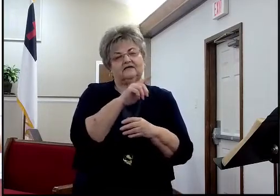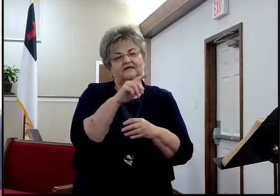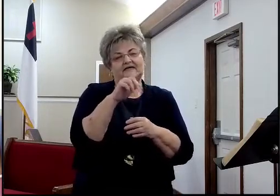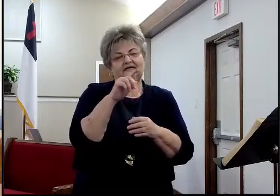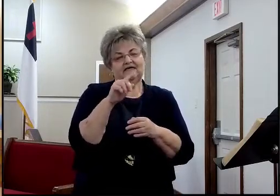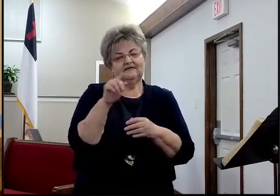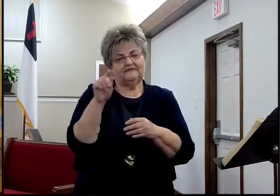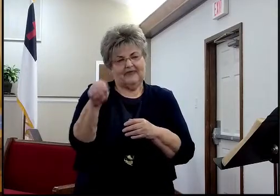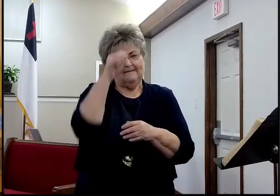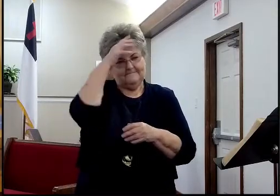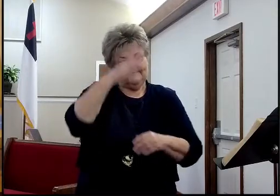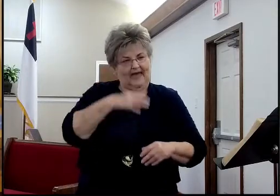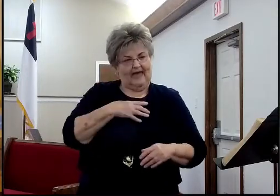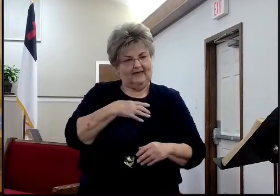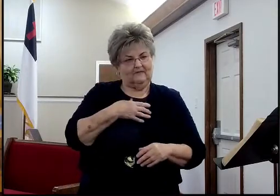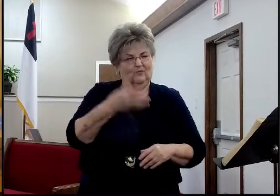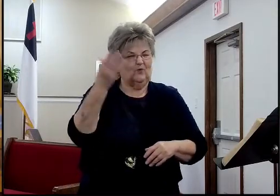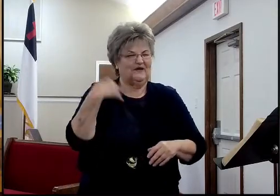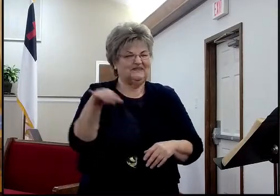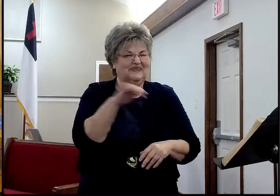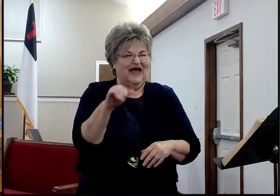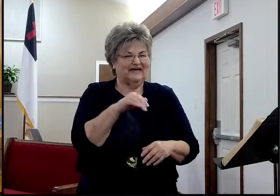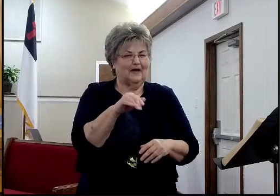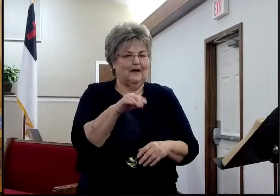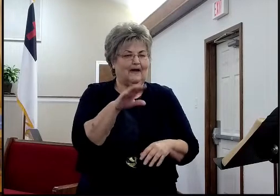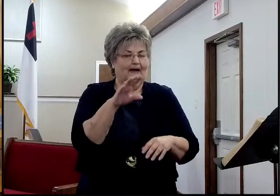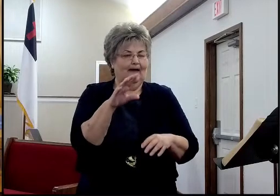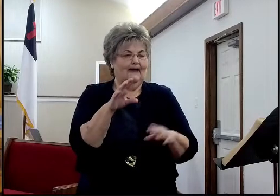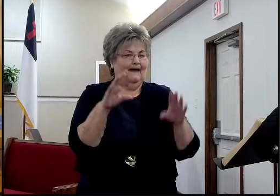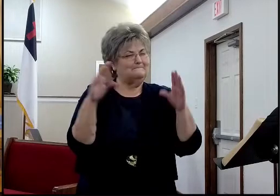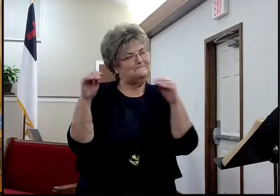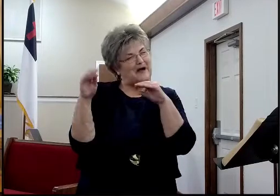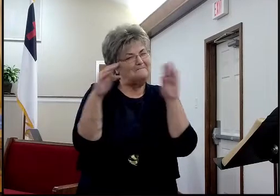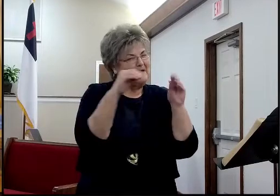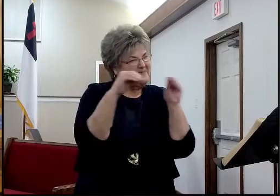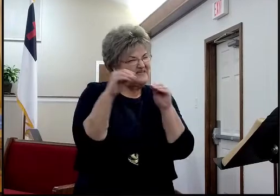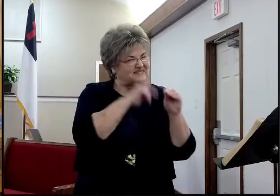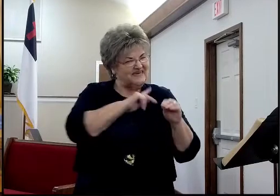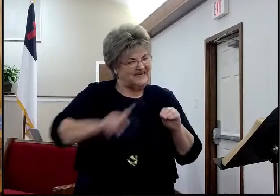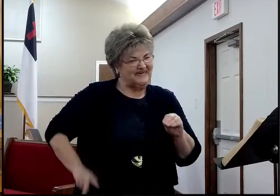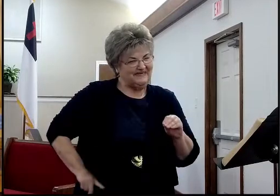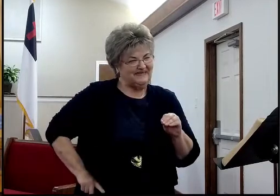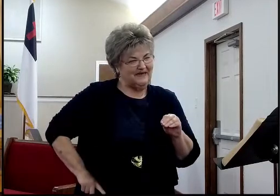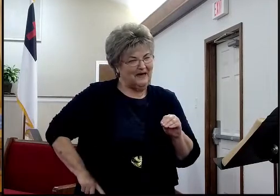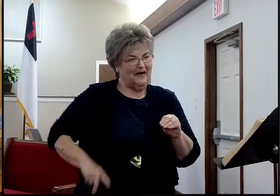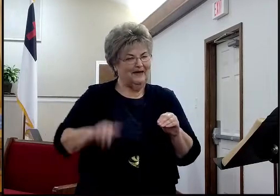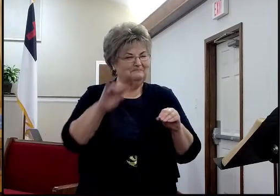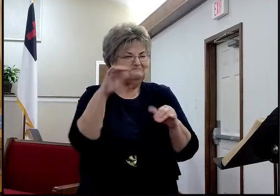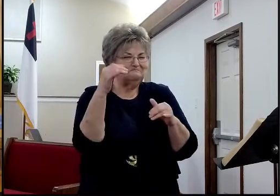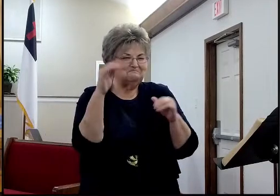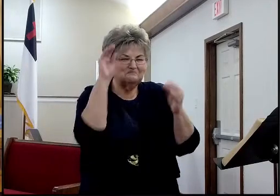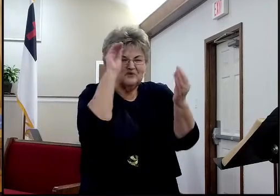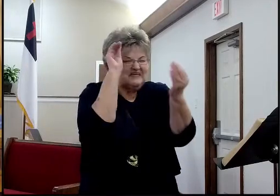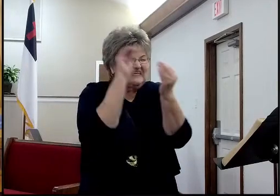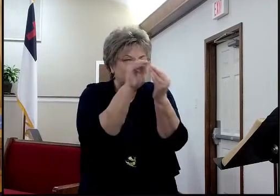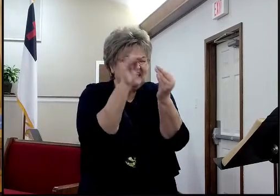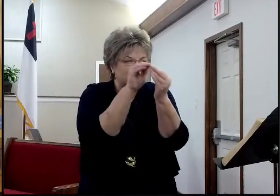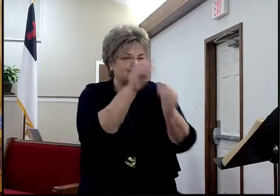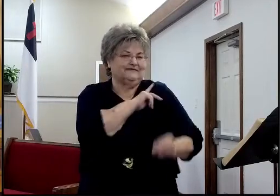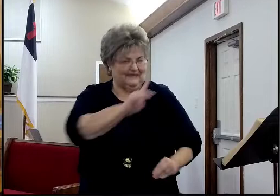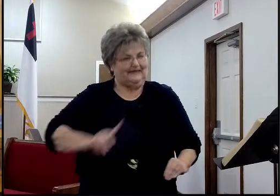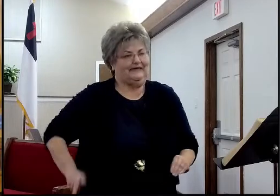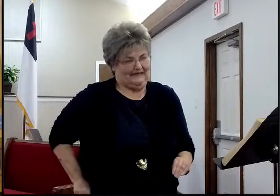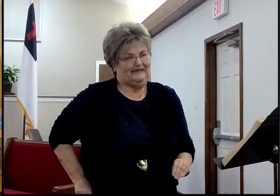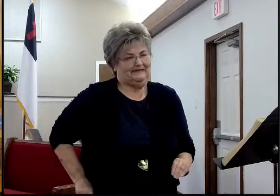You understand that, right? Like, he, he is not the true king of Israel. He's a puppet king, a regent, if you will, under